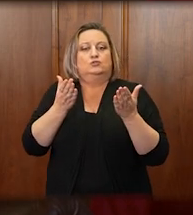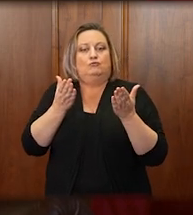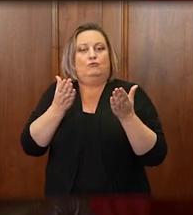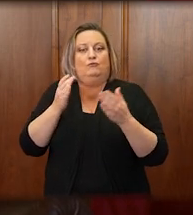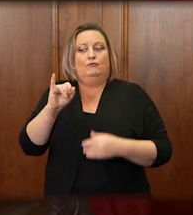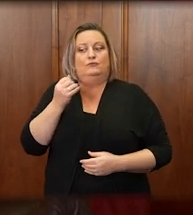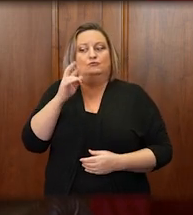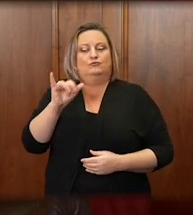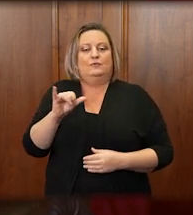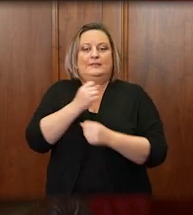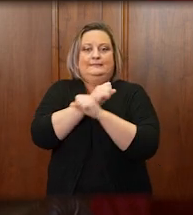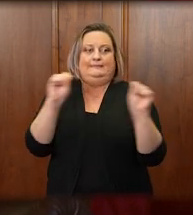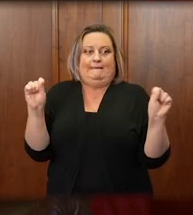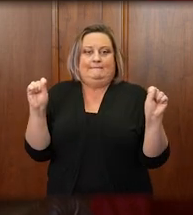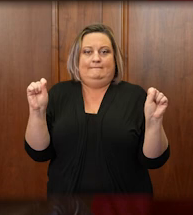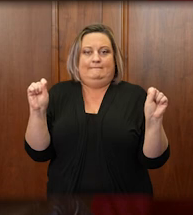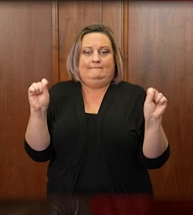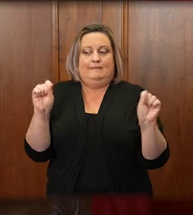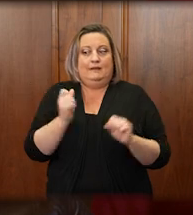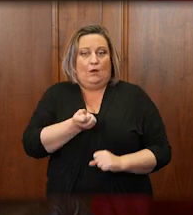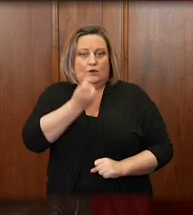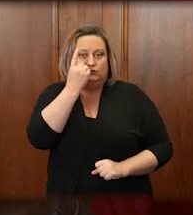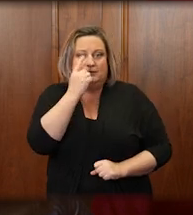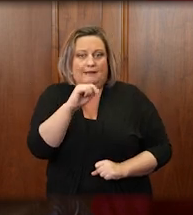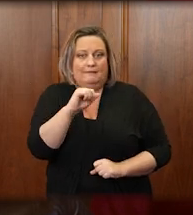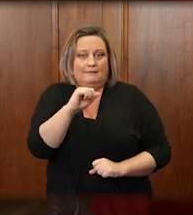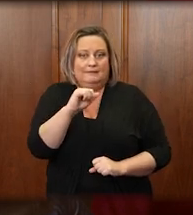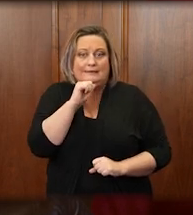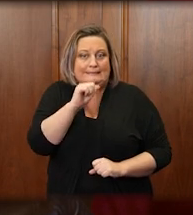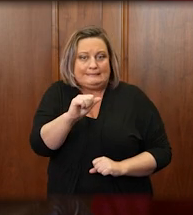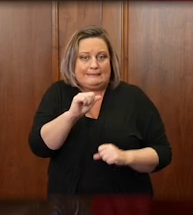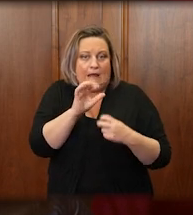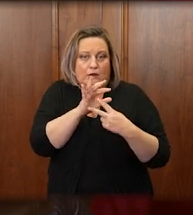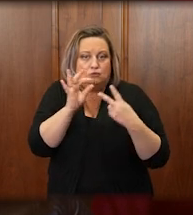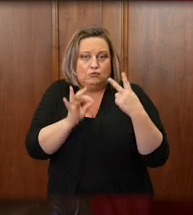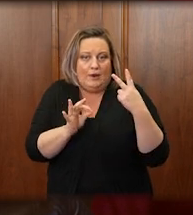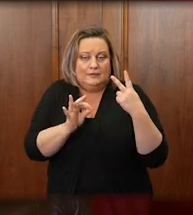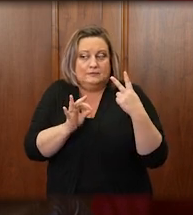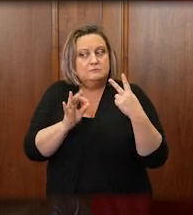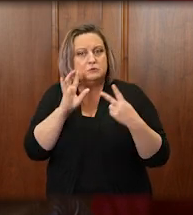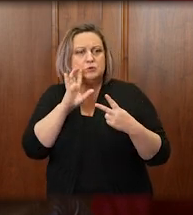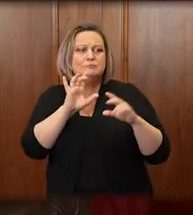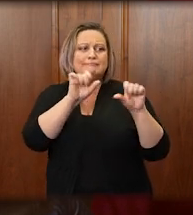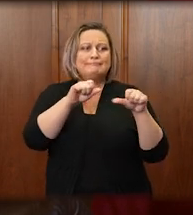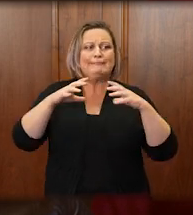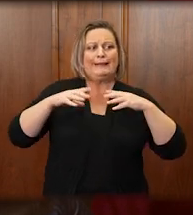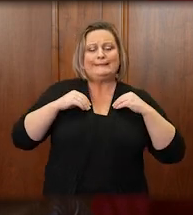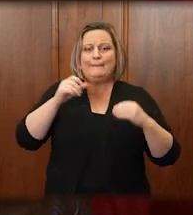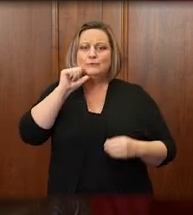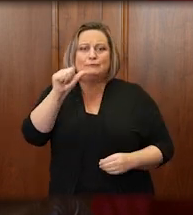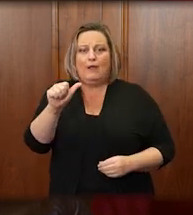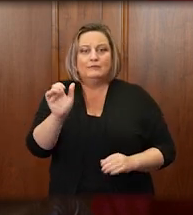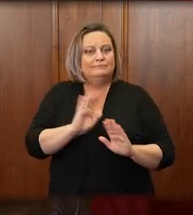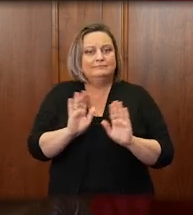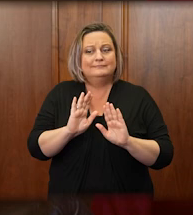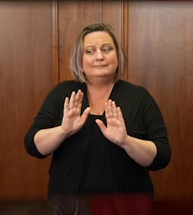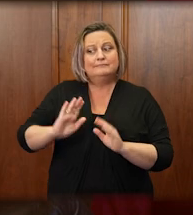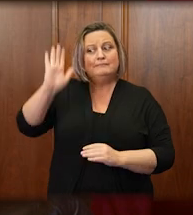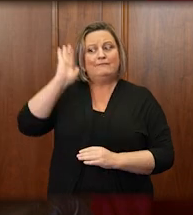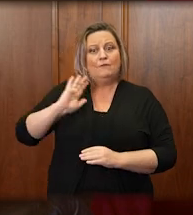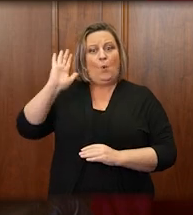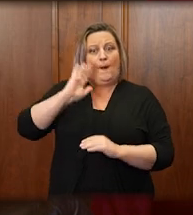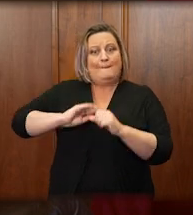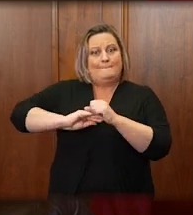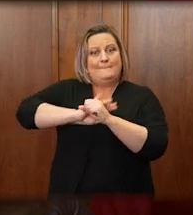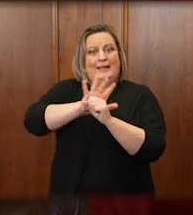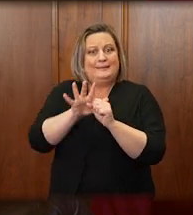It is not a choice, I will remind you, of whether to serve as a juror or not. In times when there was no pandemic, jurors